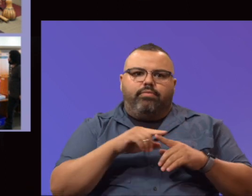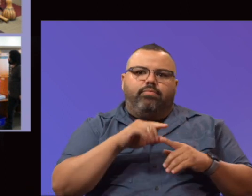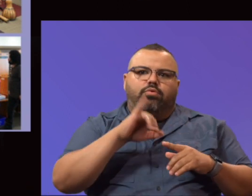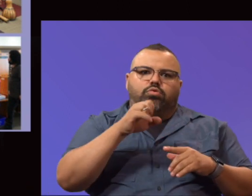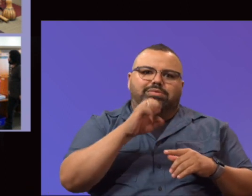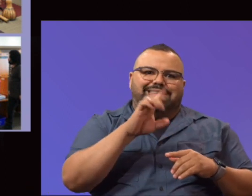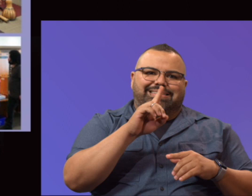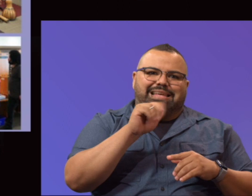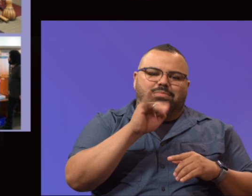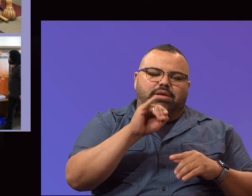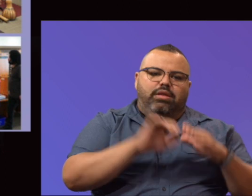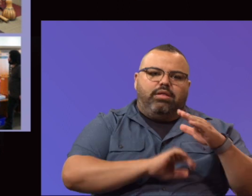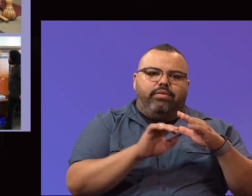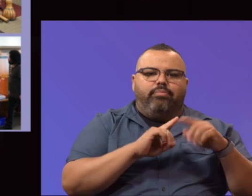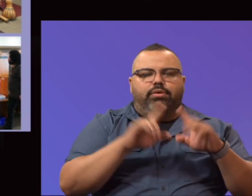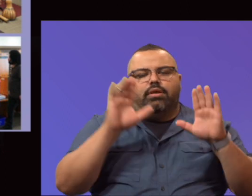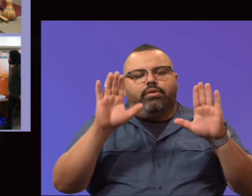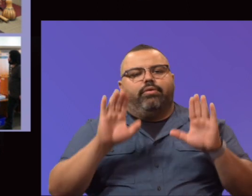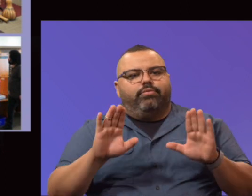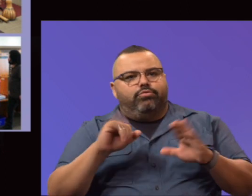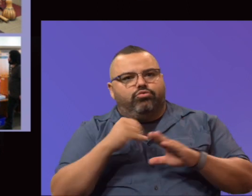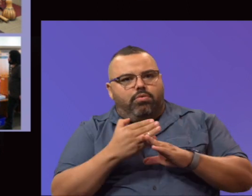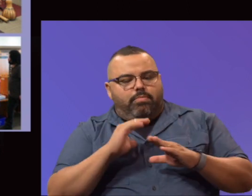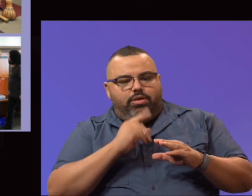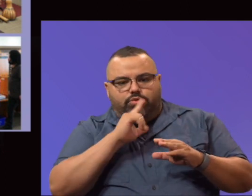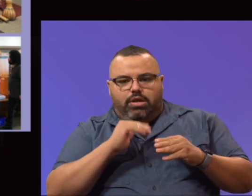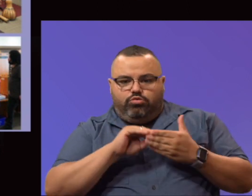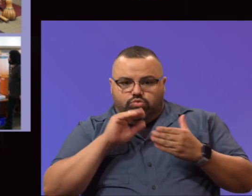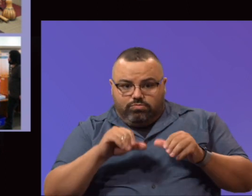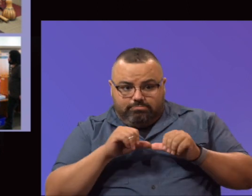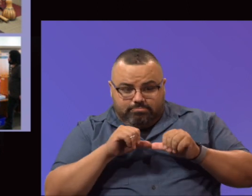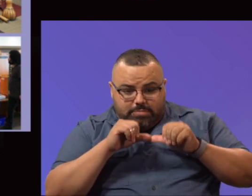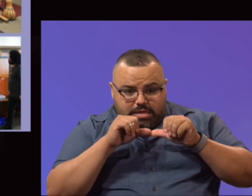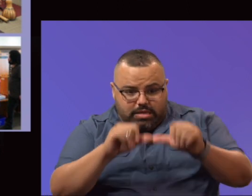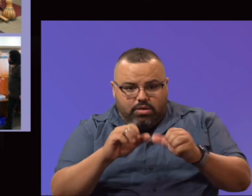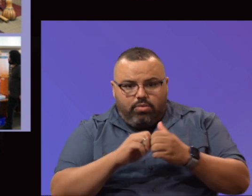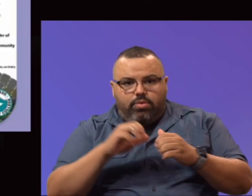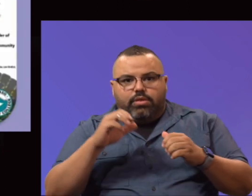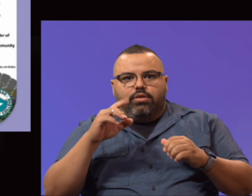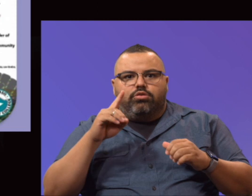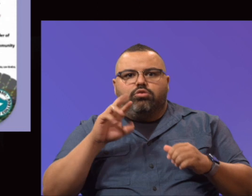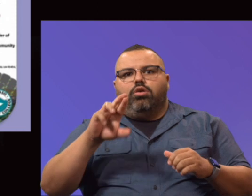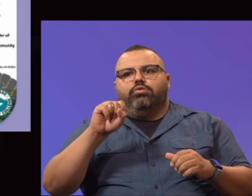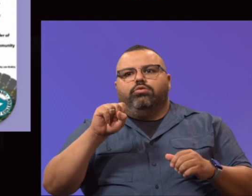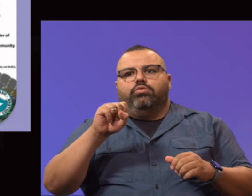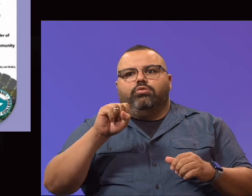Damien Elementary, but an outstanding job of ensuring that our students continue with Dr. Seuss Week.